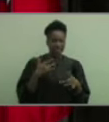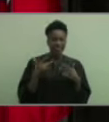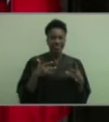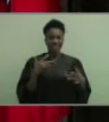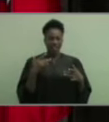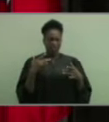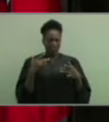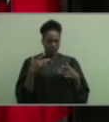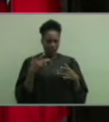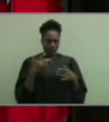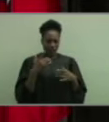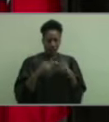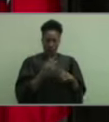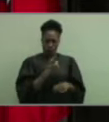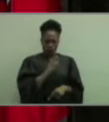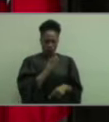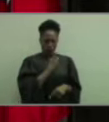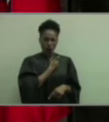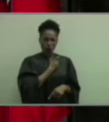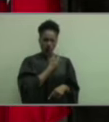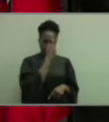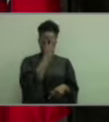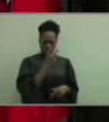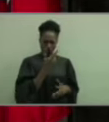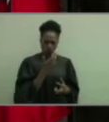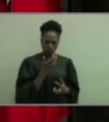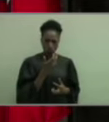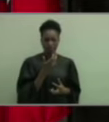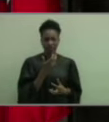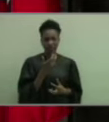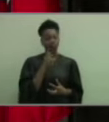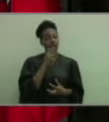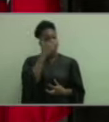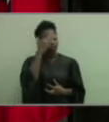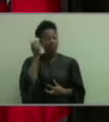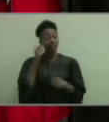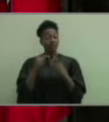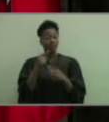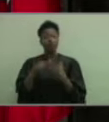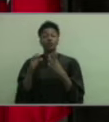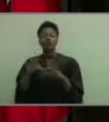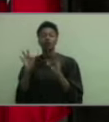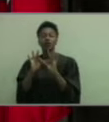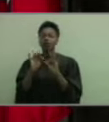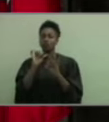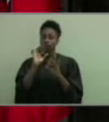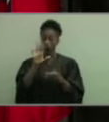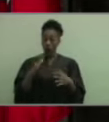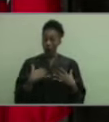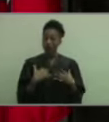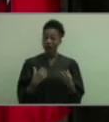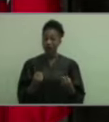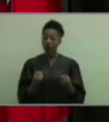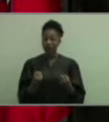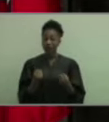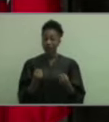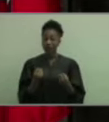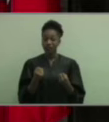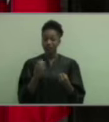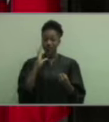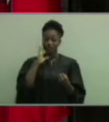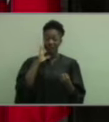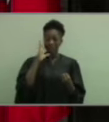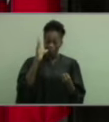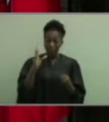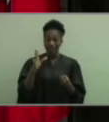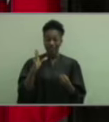priorities that we forget to maintain our well-being. So please, don't forget to look ahead and maintain a